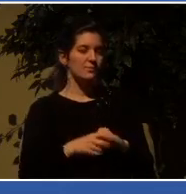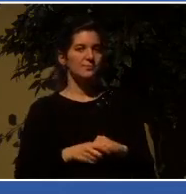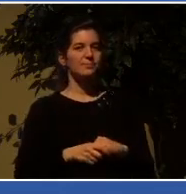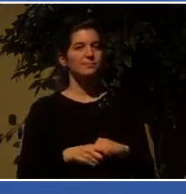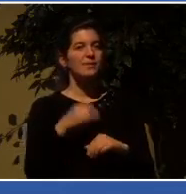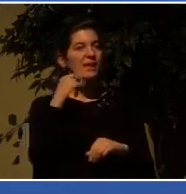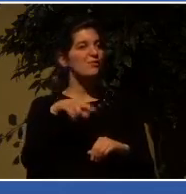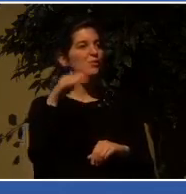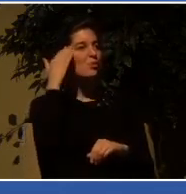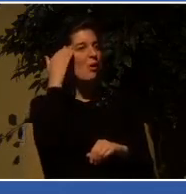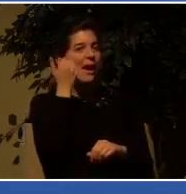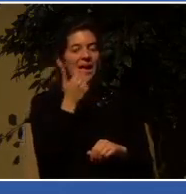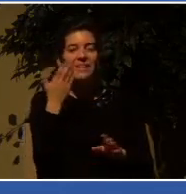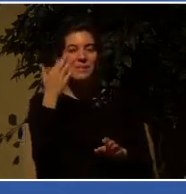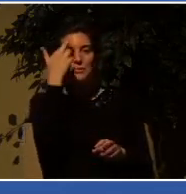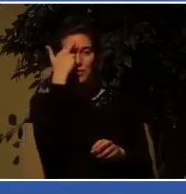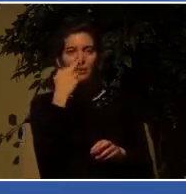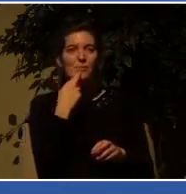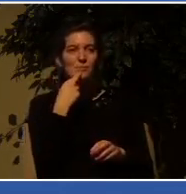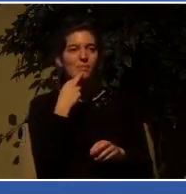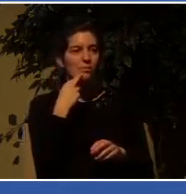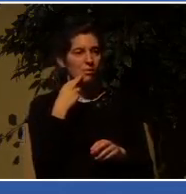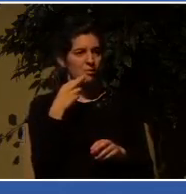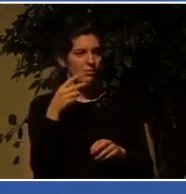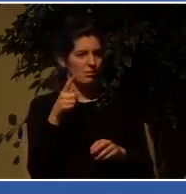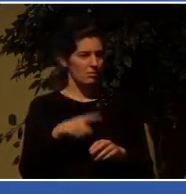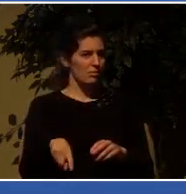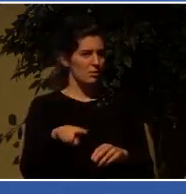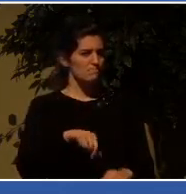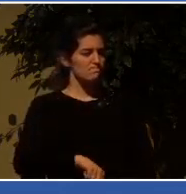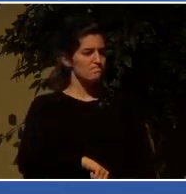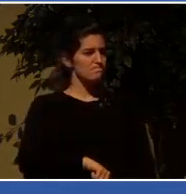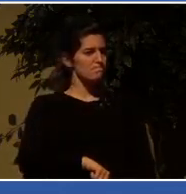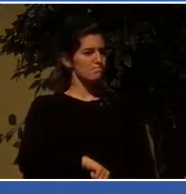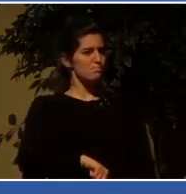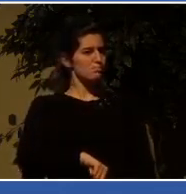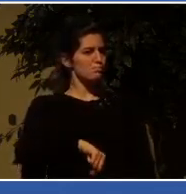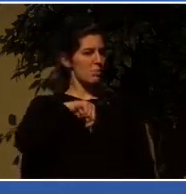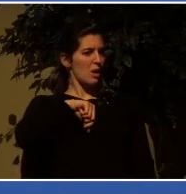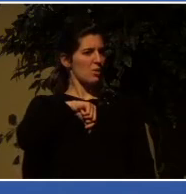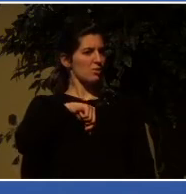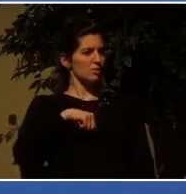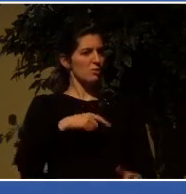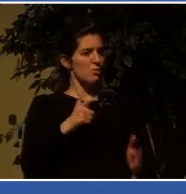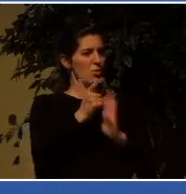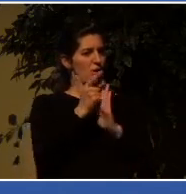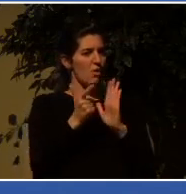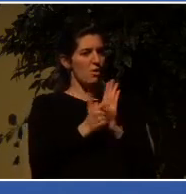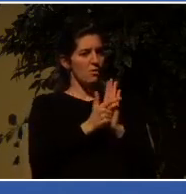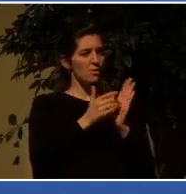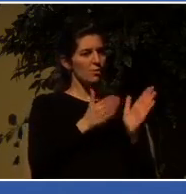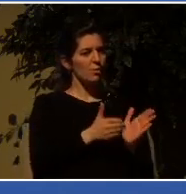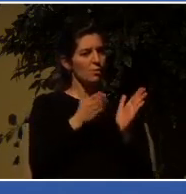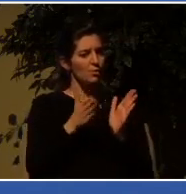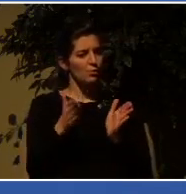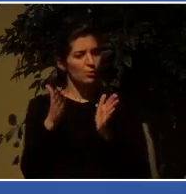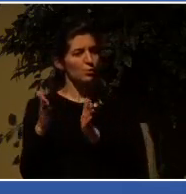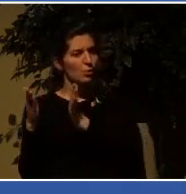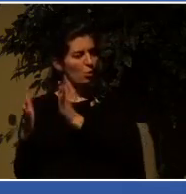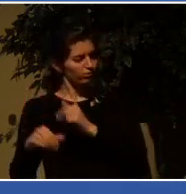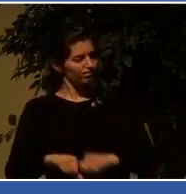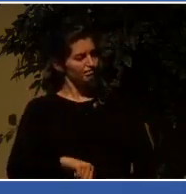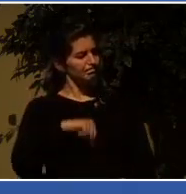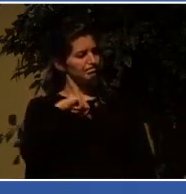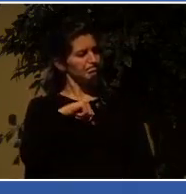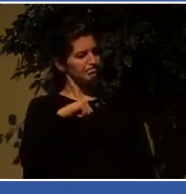prided themselves something fierce in their law and order. And they had